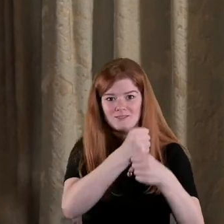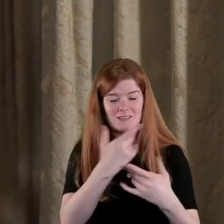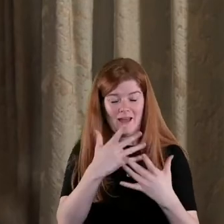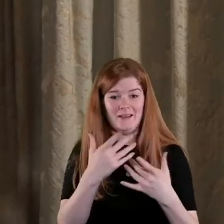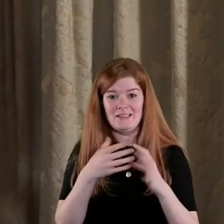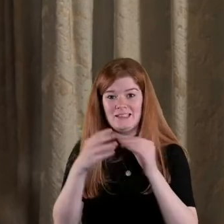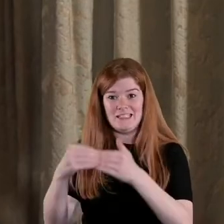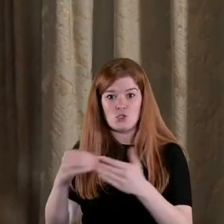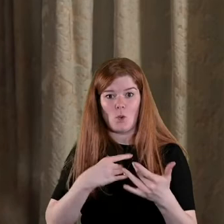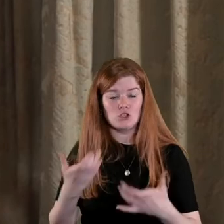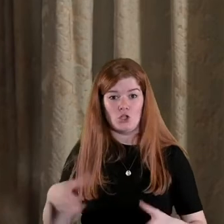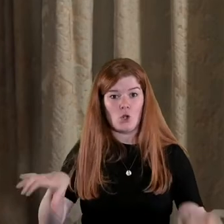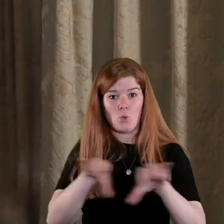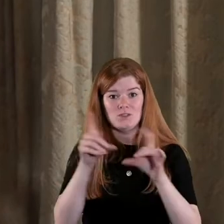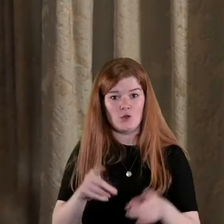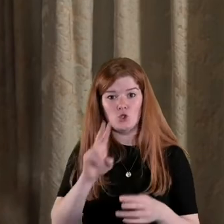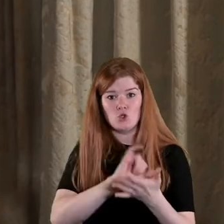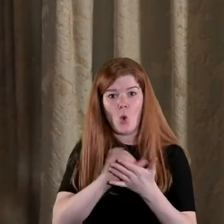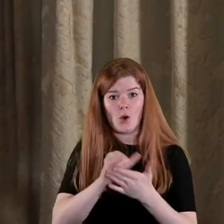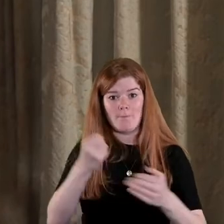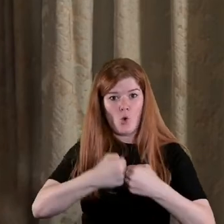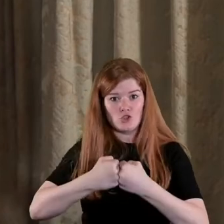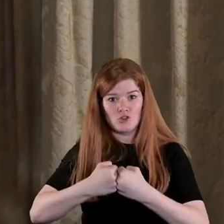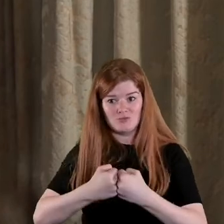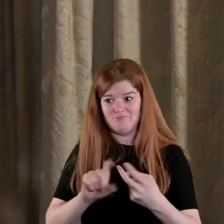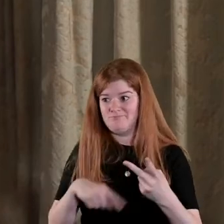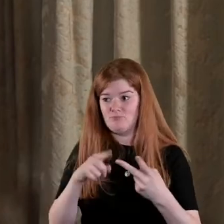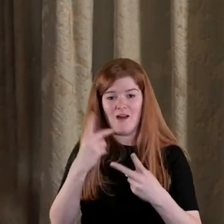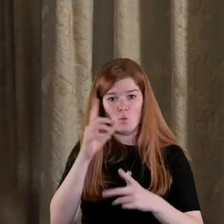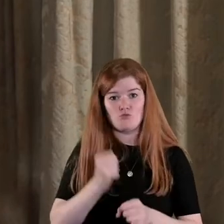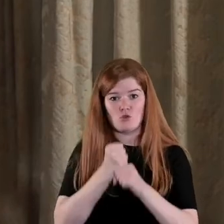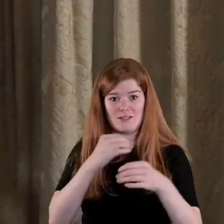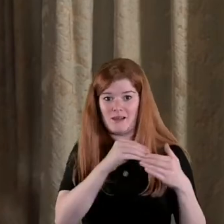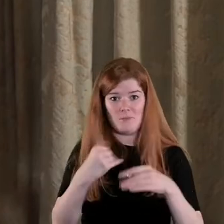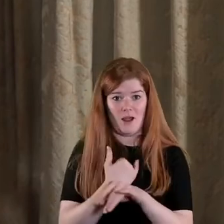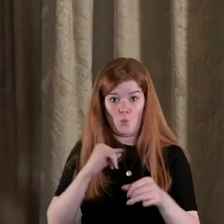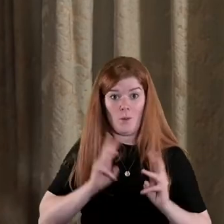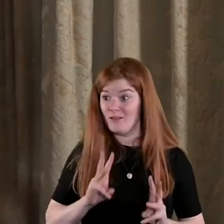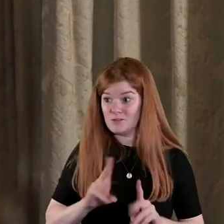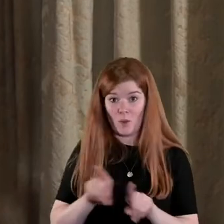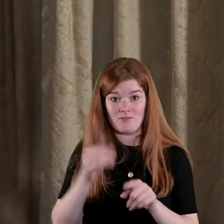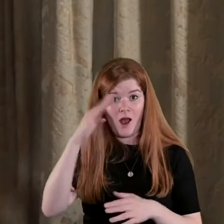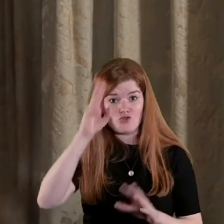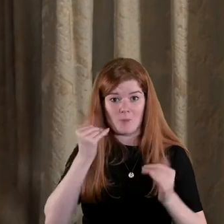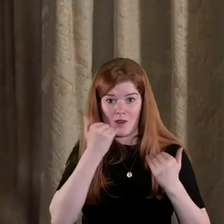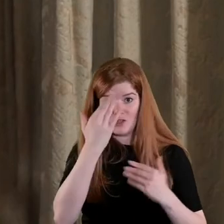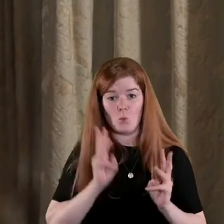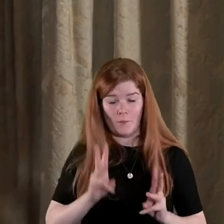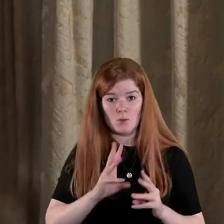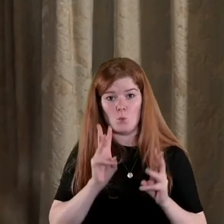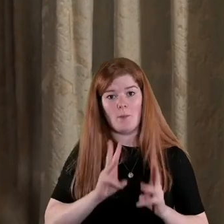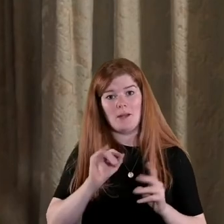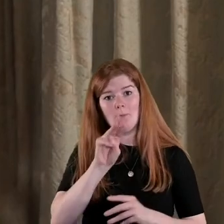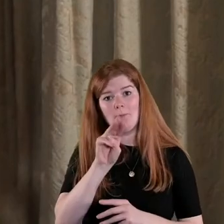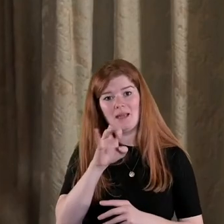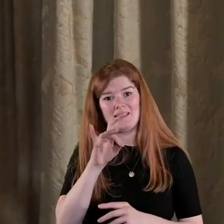down of the New York waterfront when you have a protest led by women actually by Irish American women the women pickets